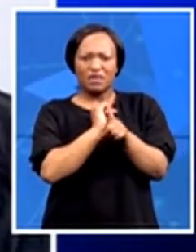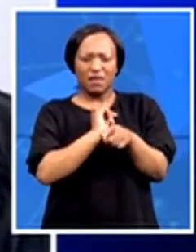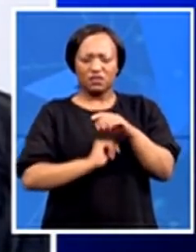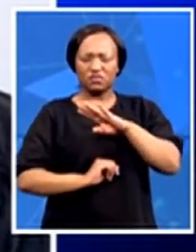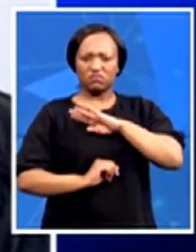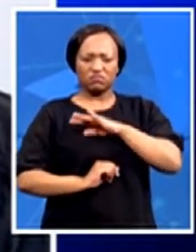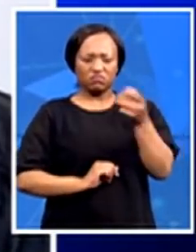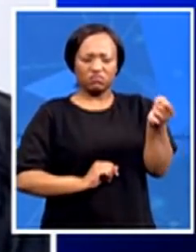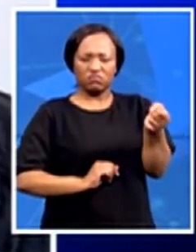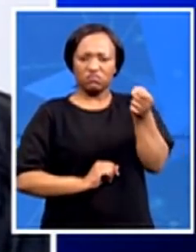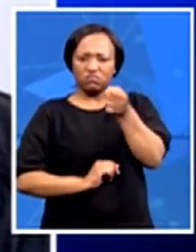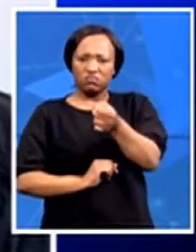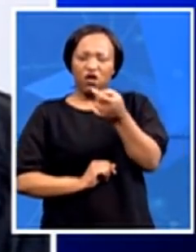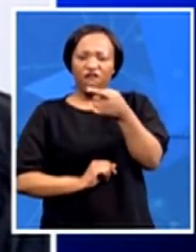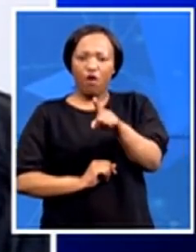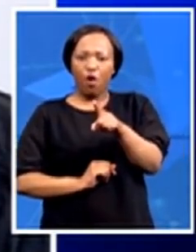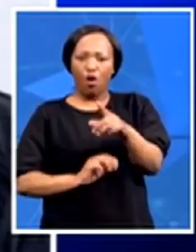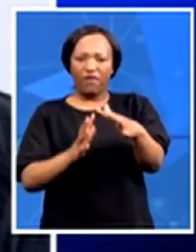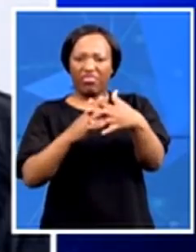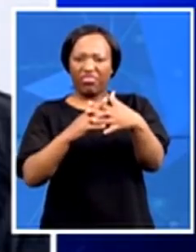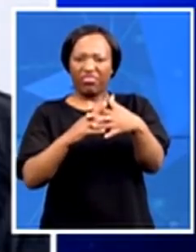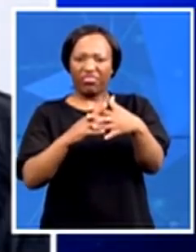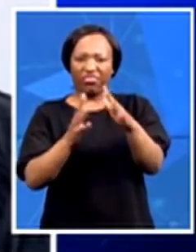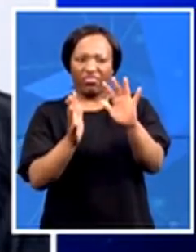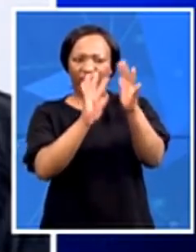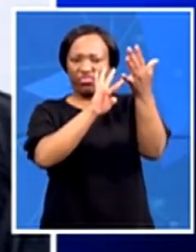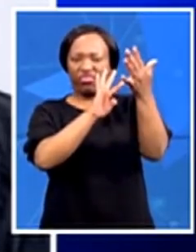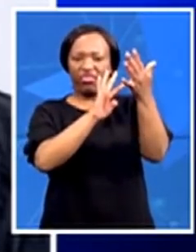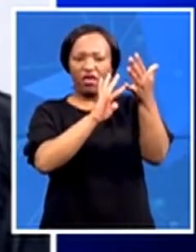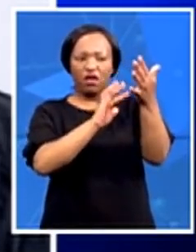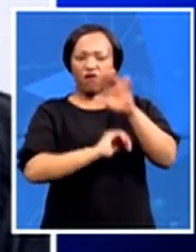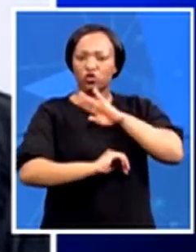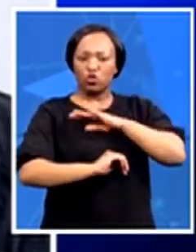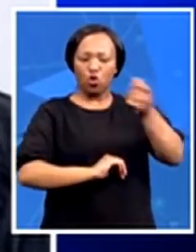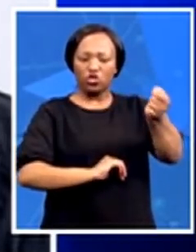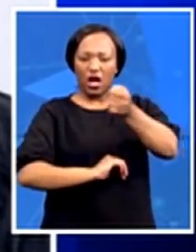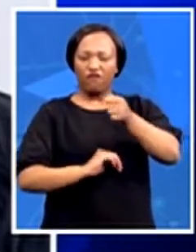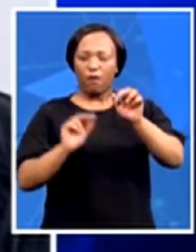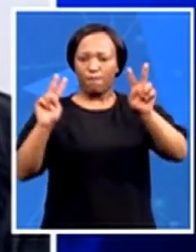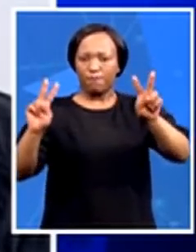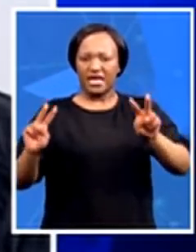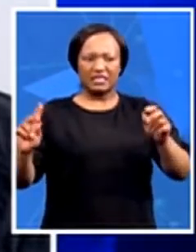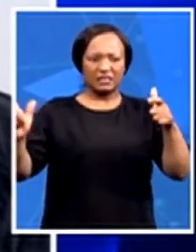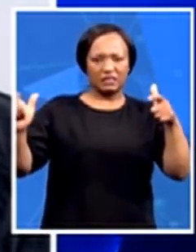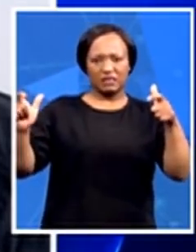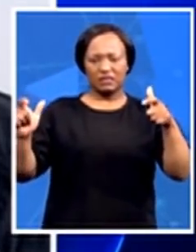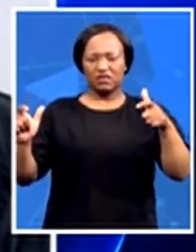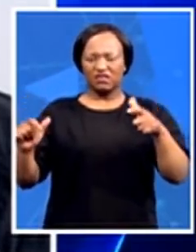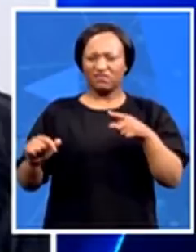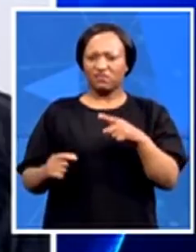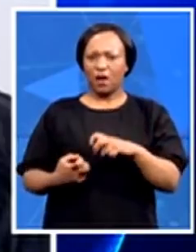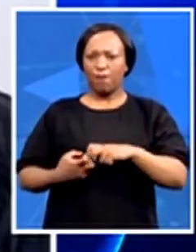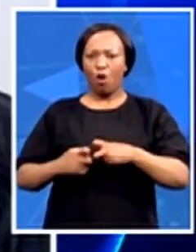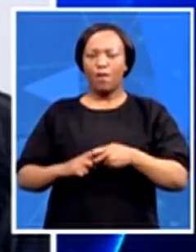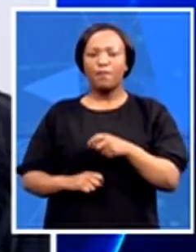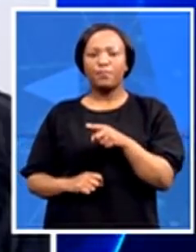members of the public, its population, it's a bit problematic in that it means you don't have buy